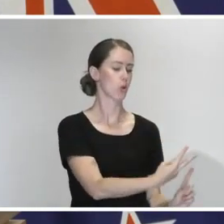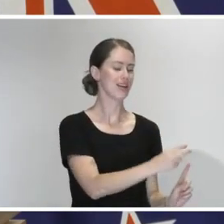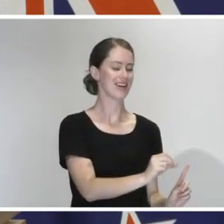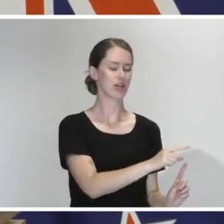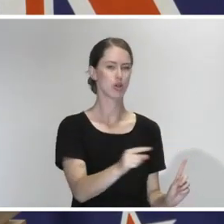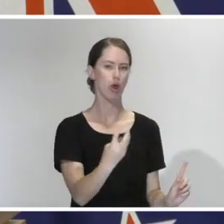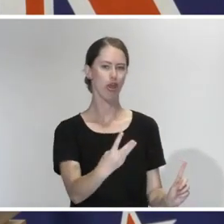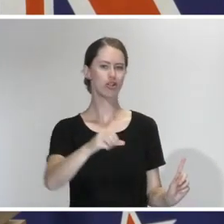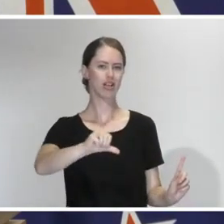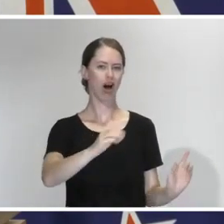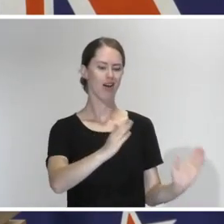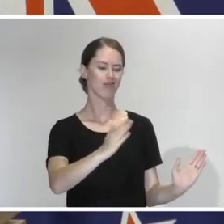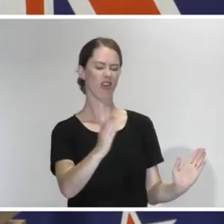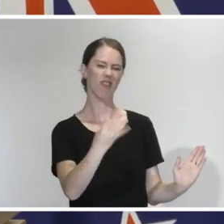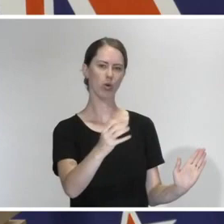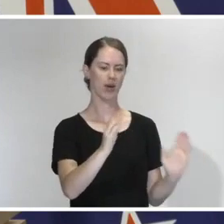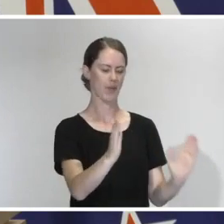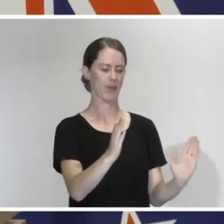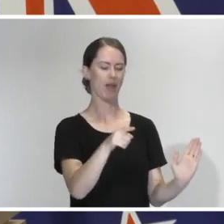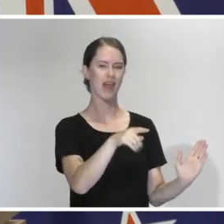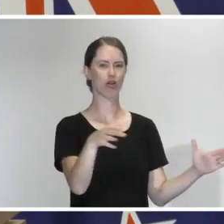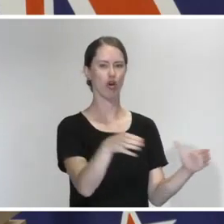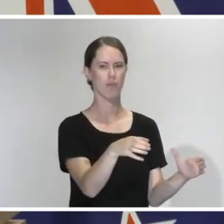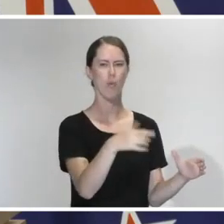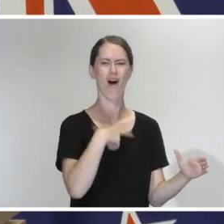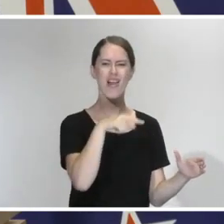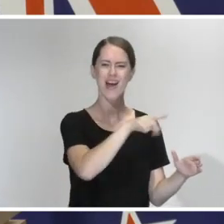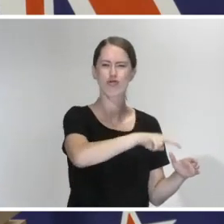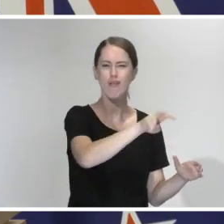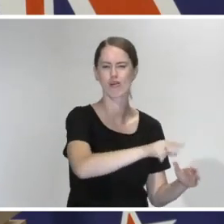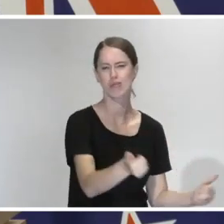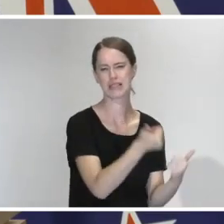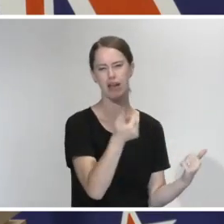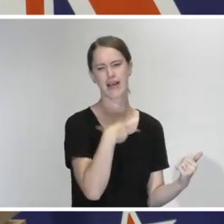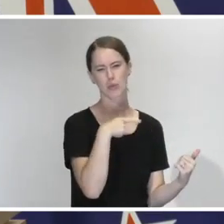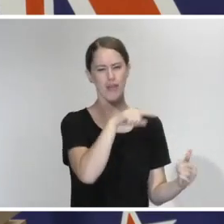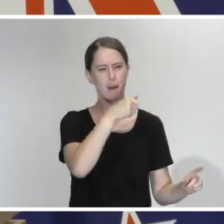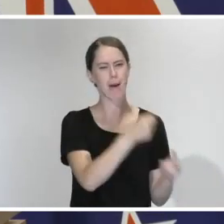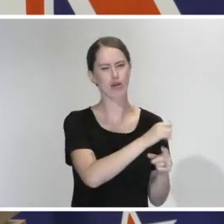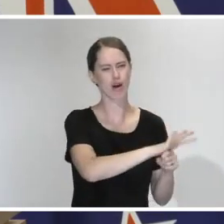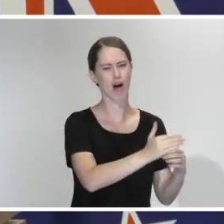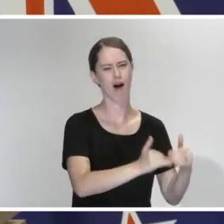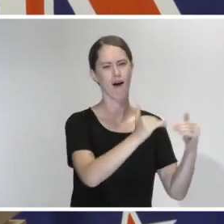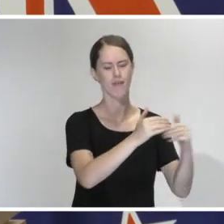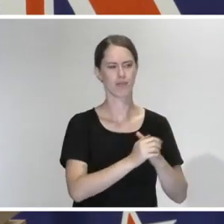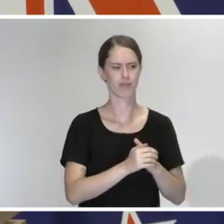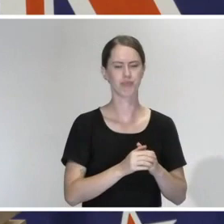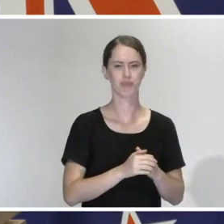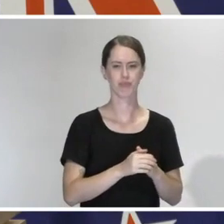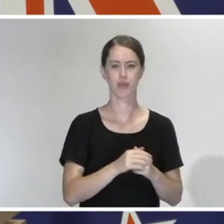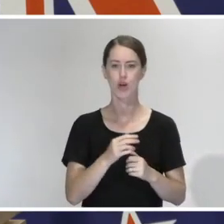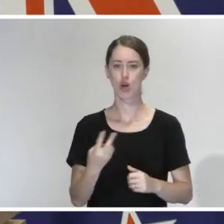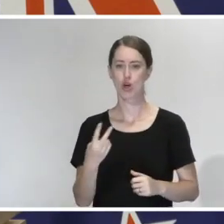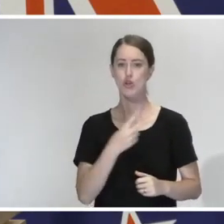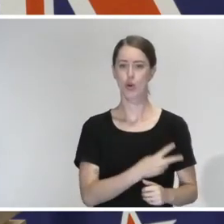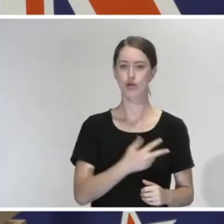29, and then up to 40, and that was just because those were the group, that was the group travelling back from overseas. Yeah, 286 from